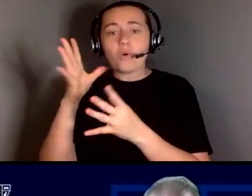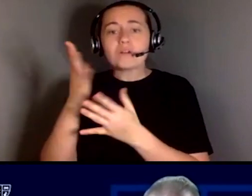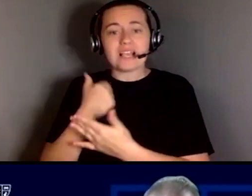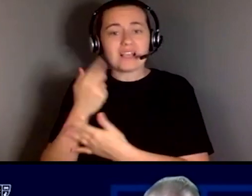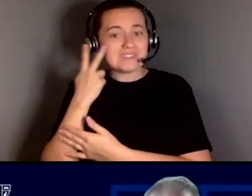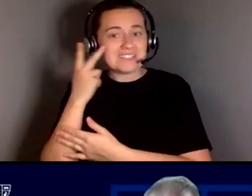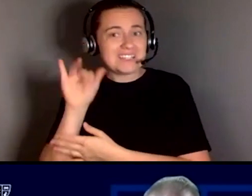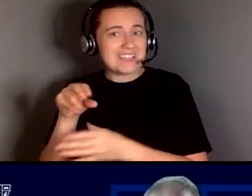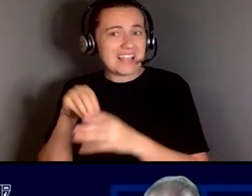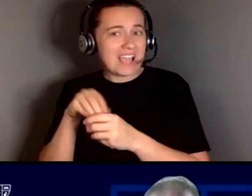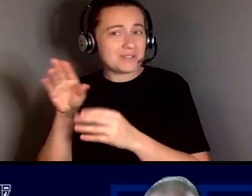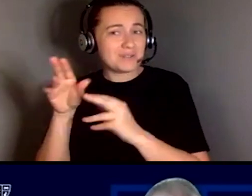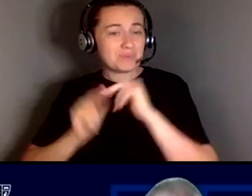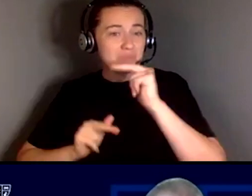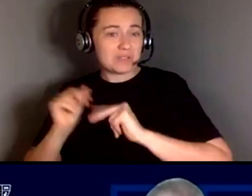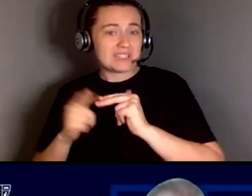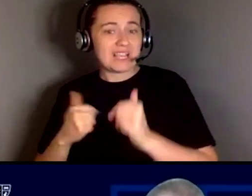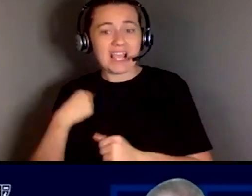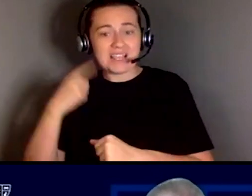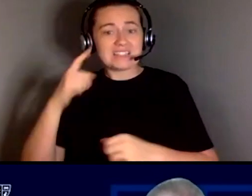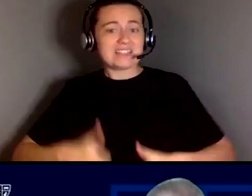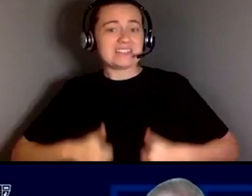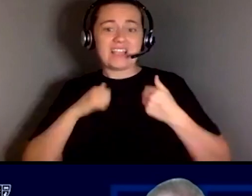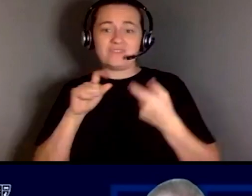for anyone who is in the medical field.